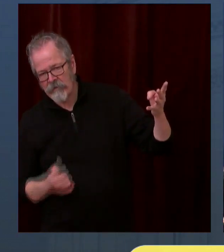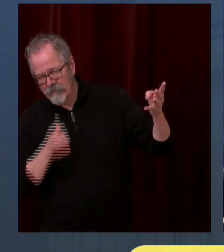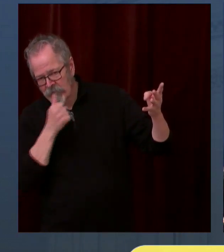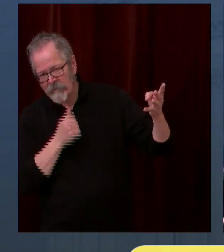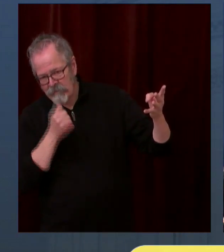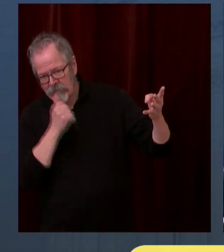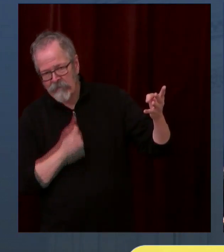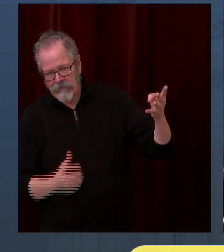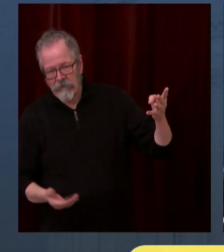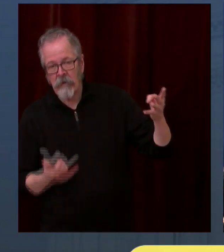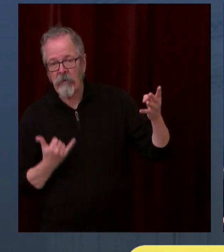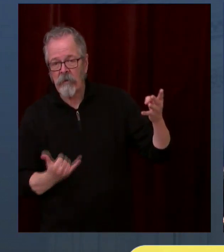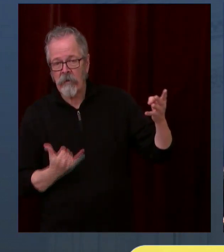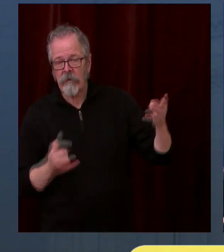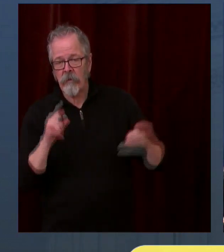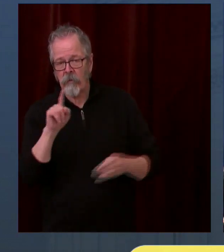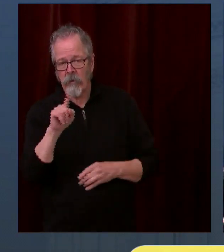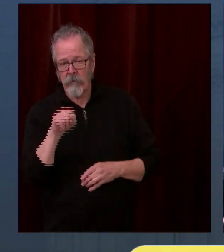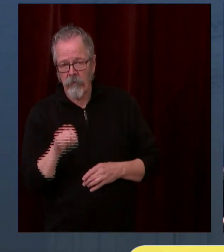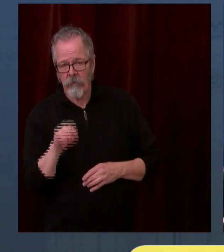you know, that's a challenge.